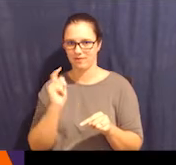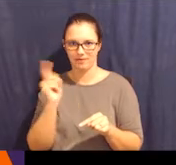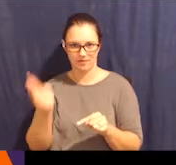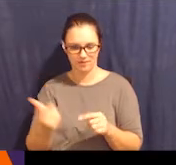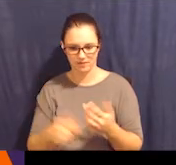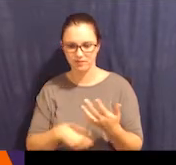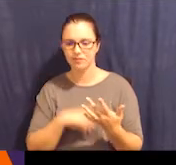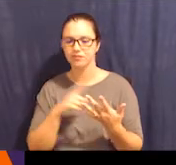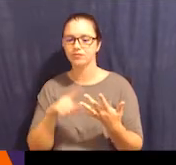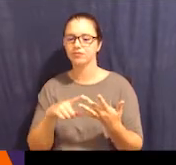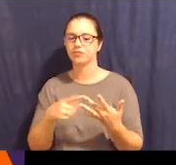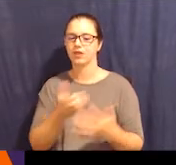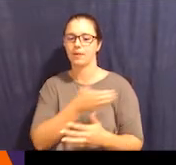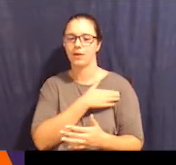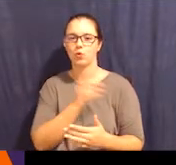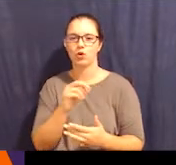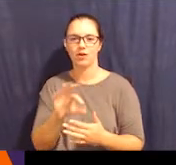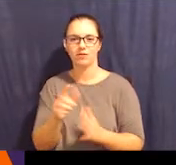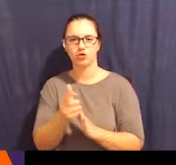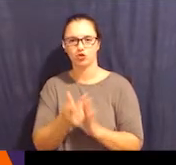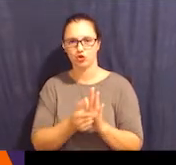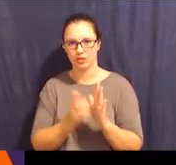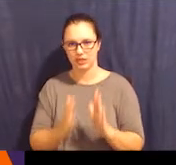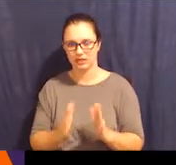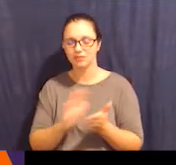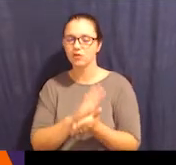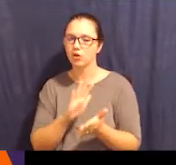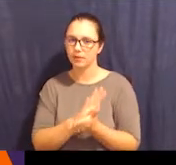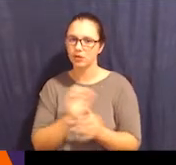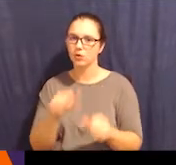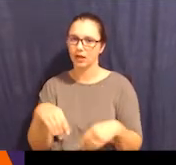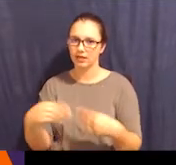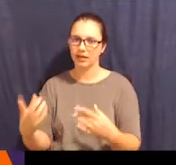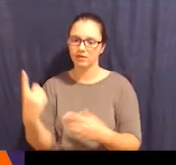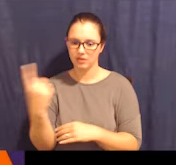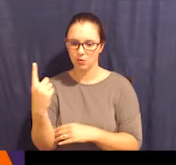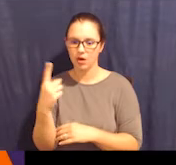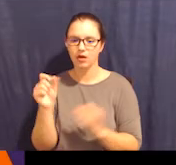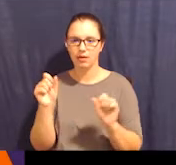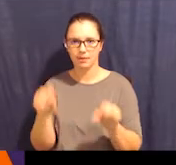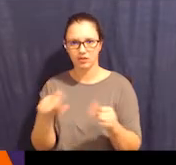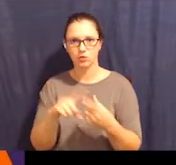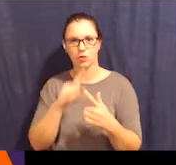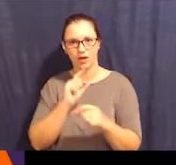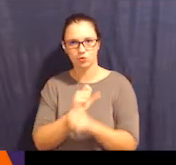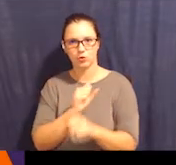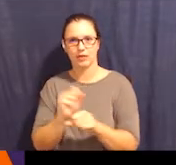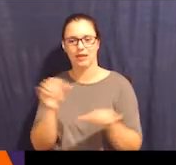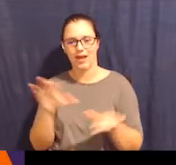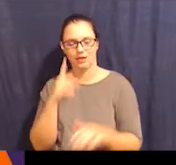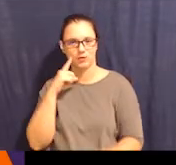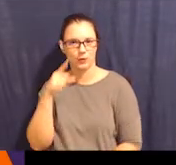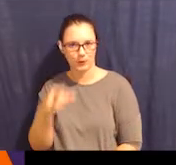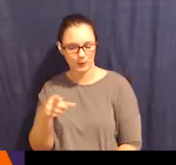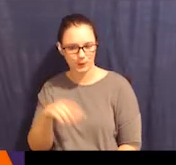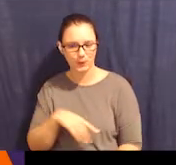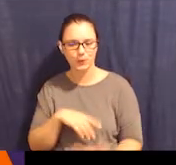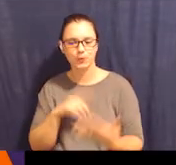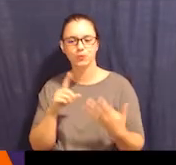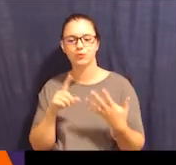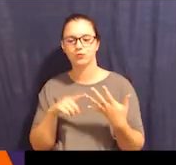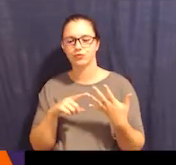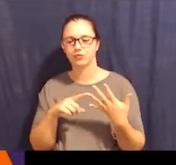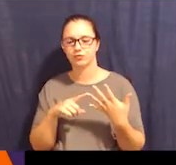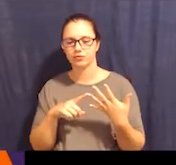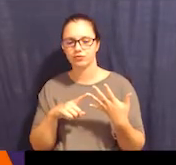in the future, then we have powers of attorney to the document where you can give someone the ability to actually act on your behalf.